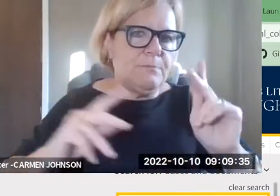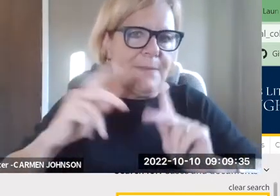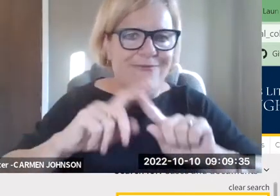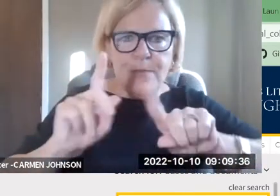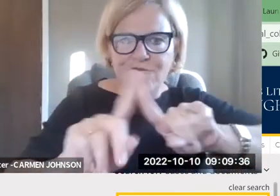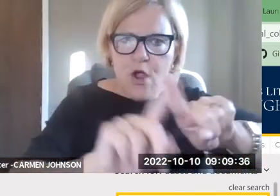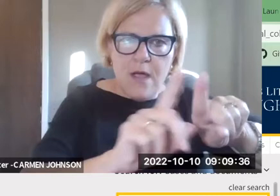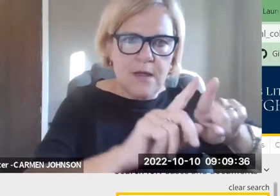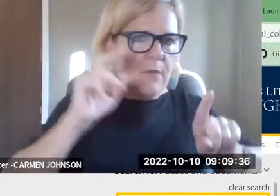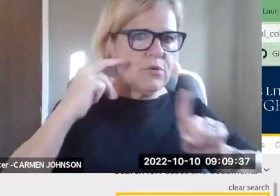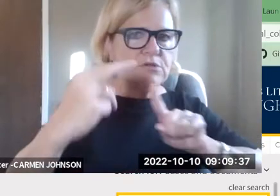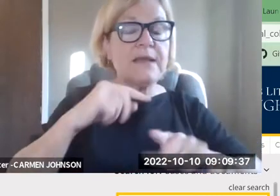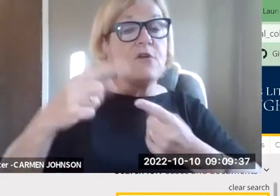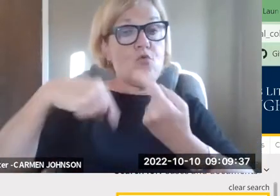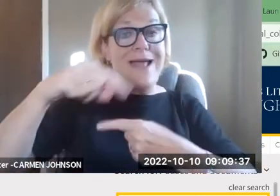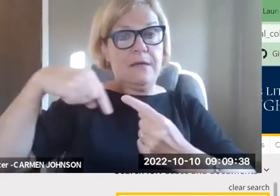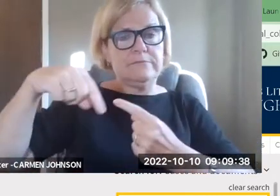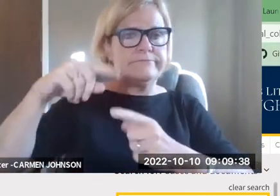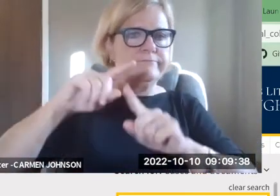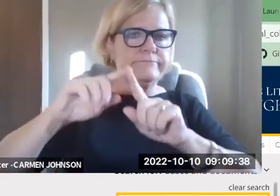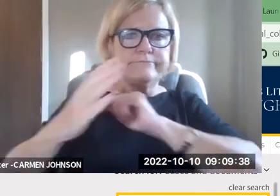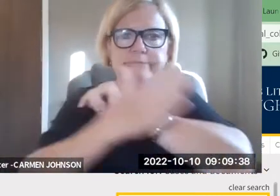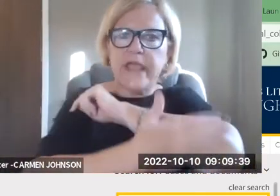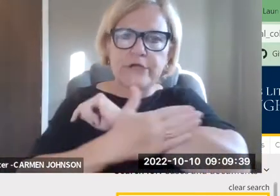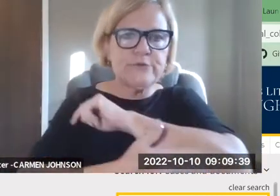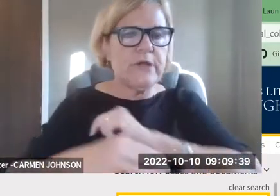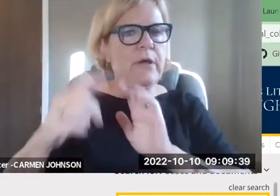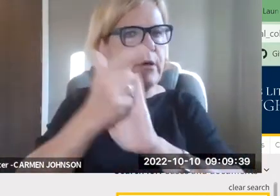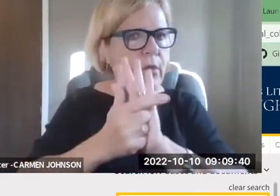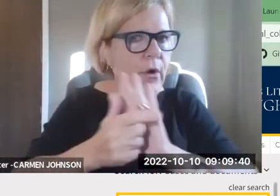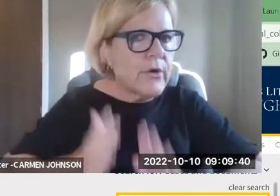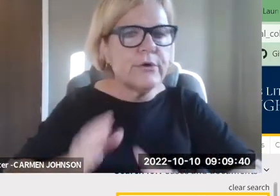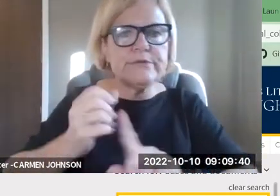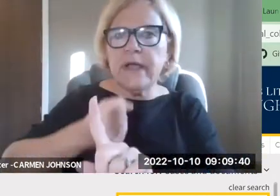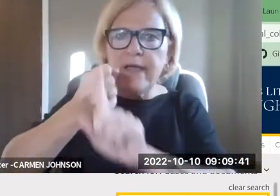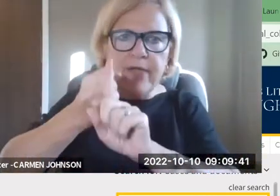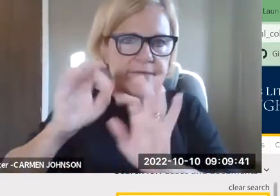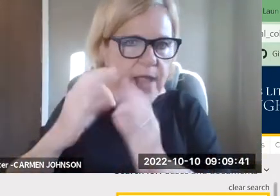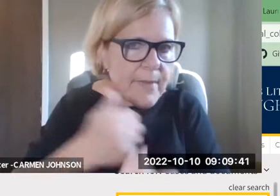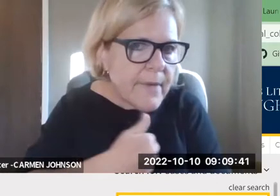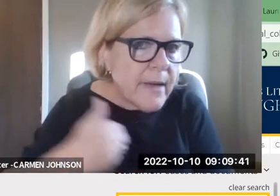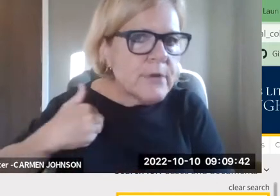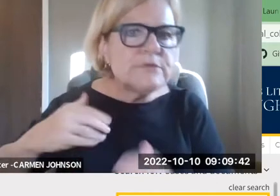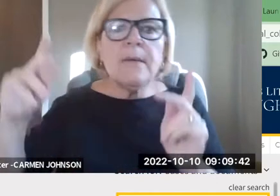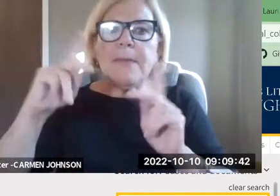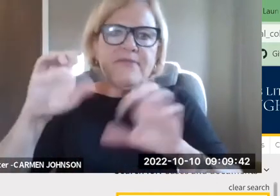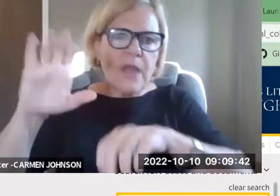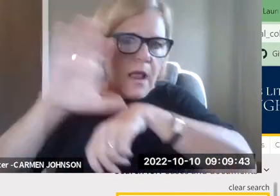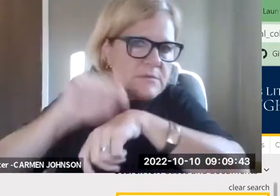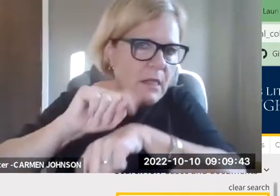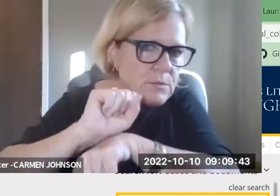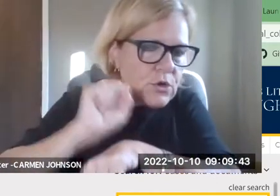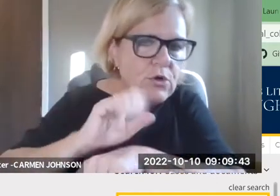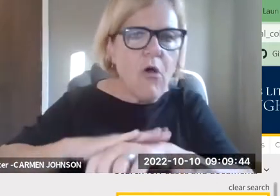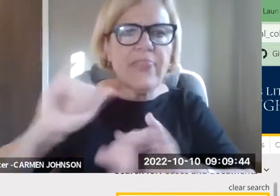was step one. Step two was gathering up experts, um, from a variety of perspectives around the country,